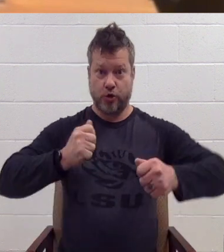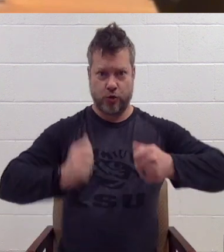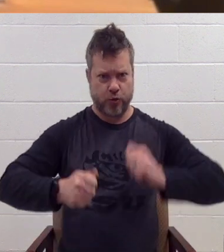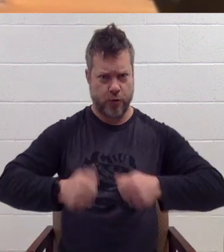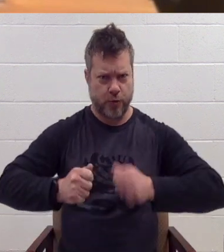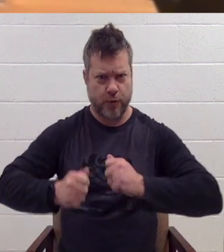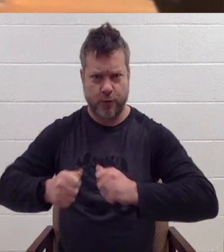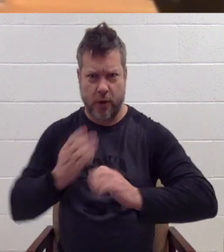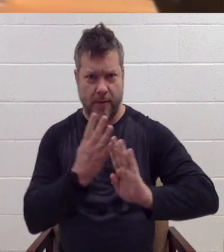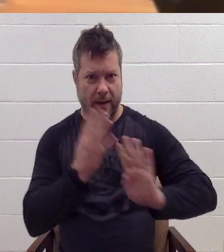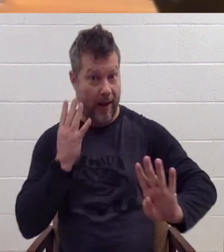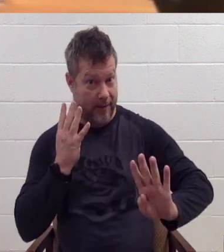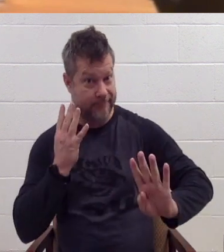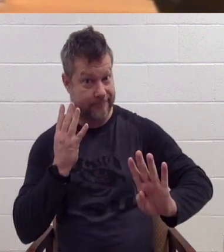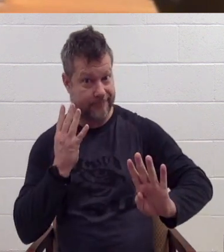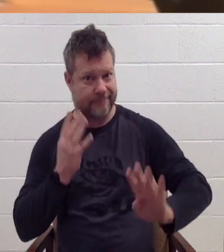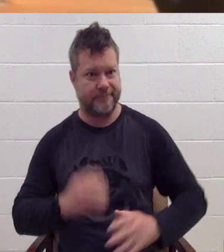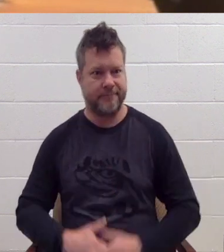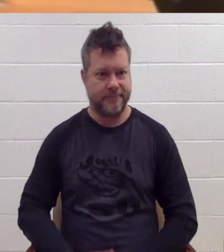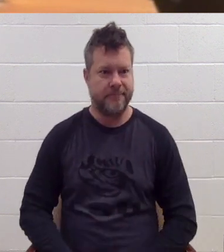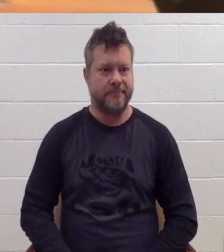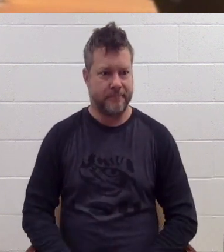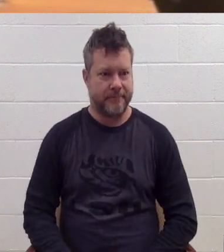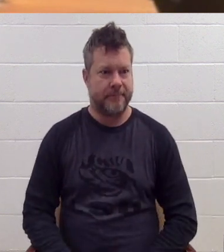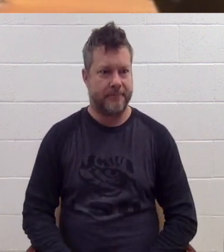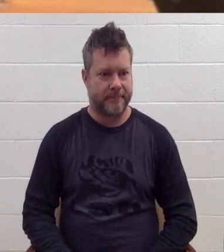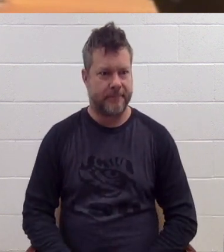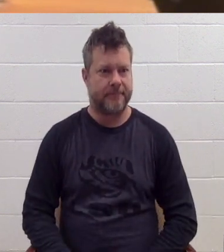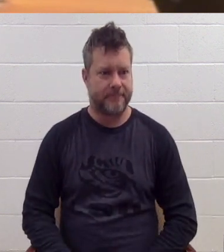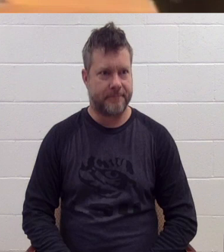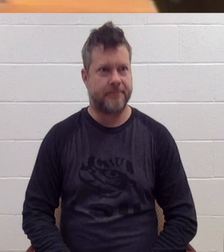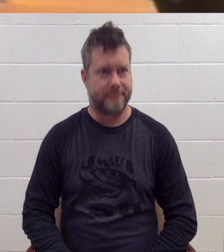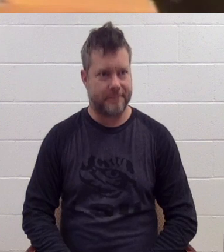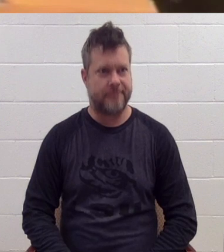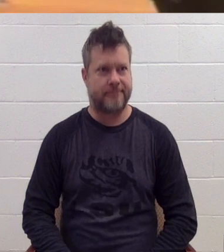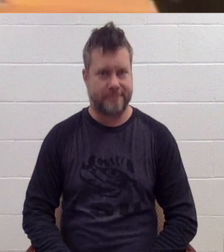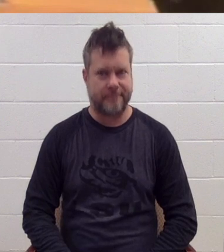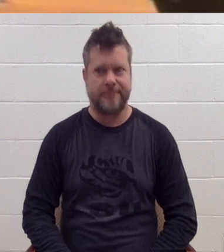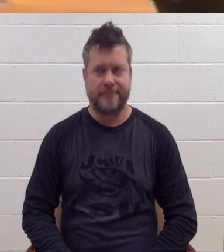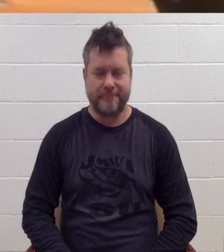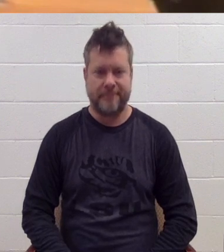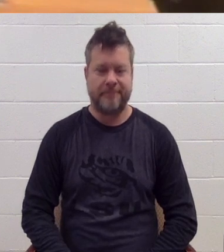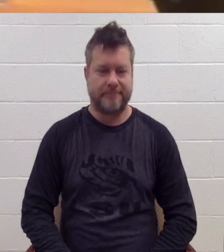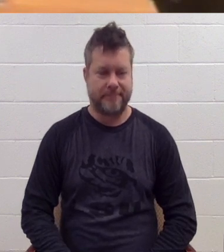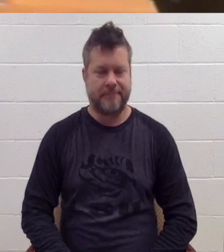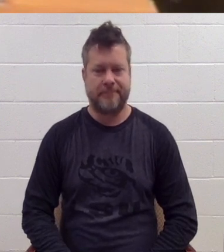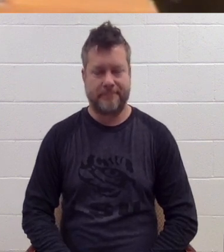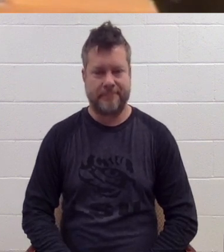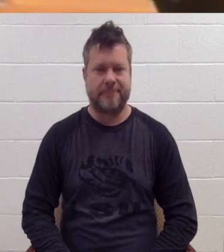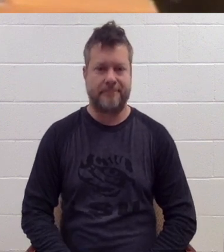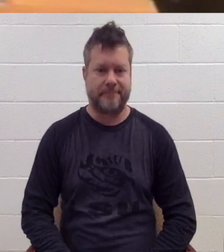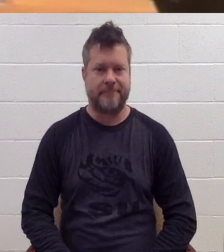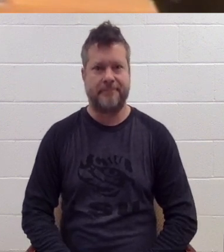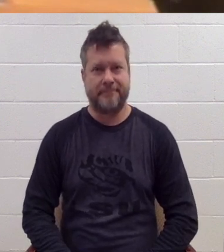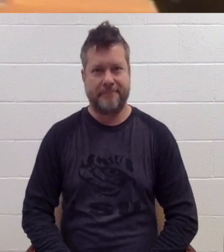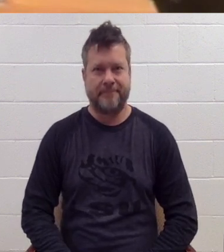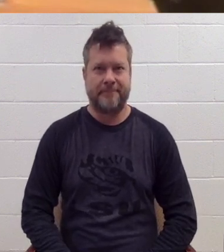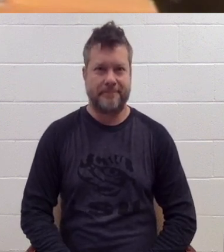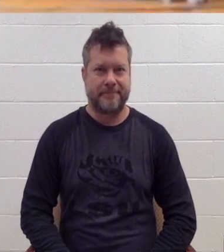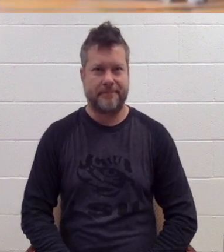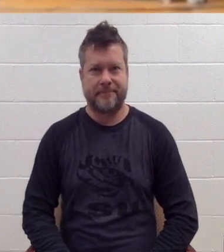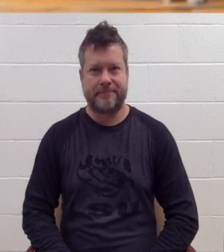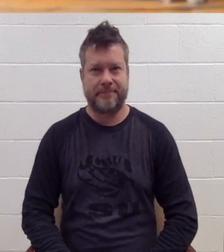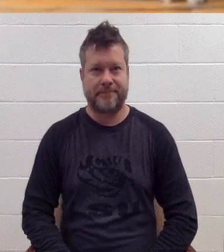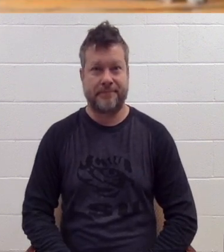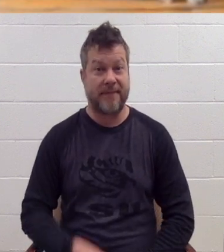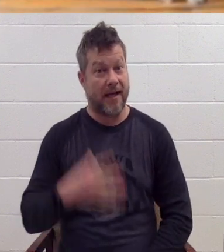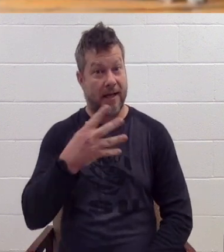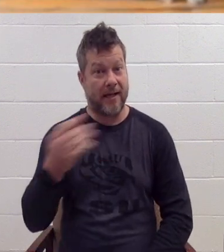and